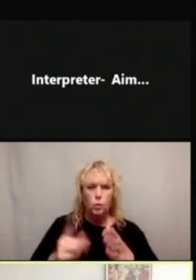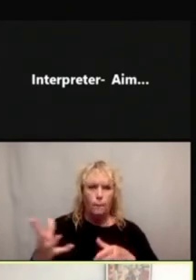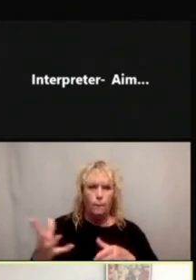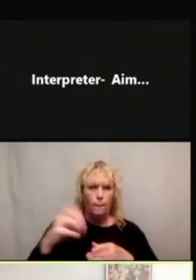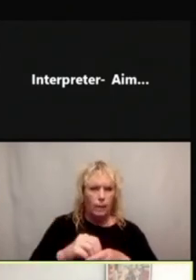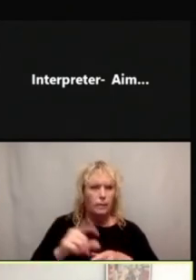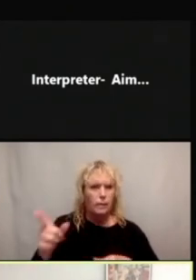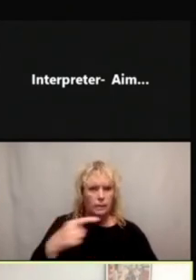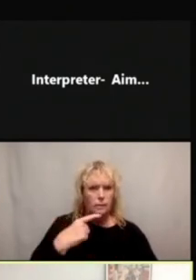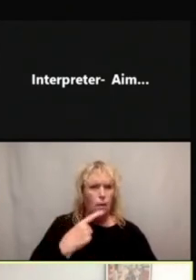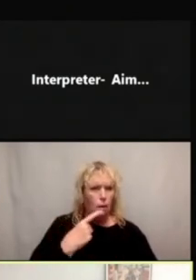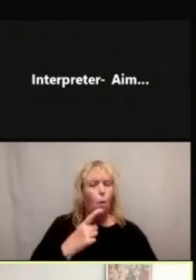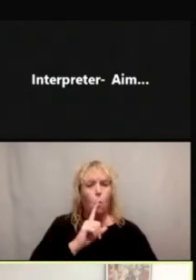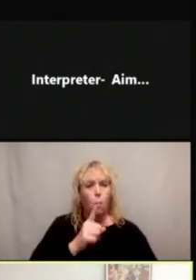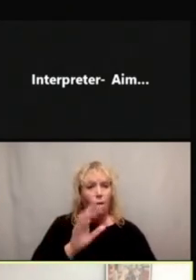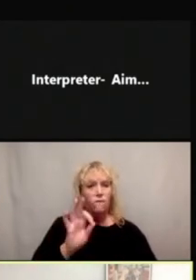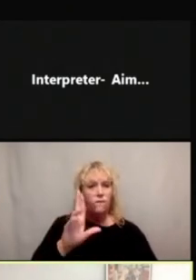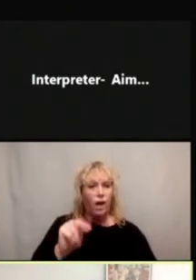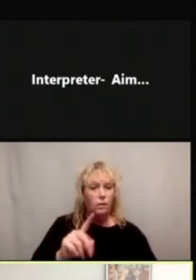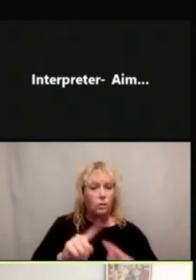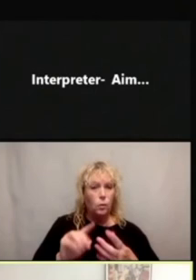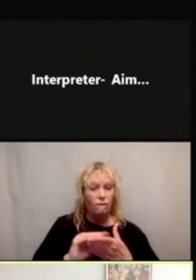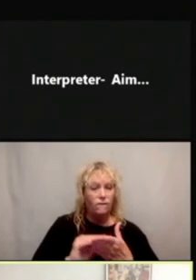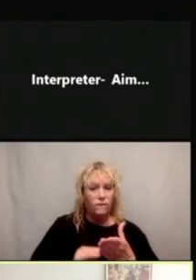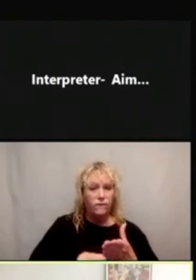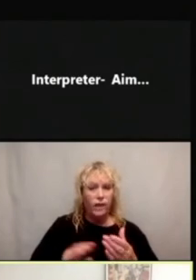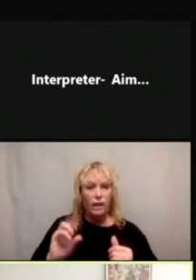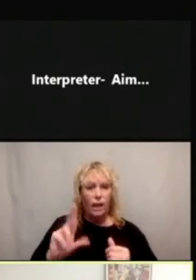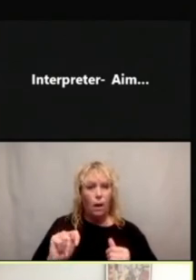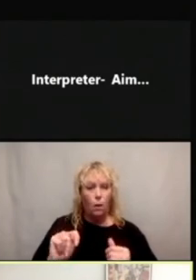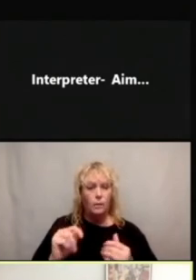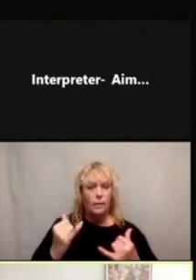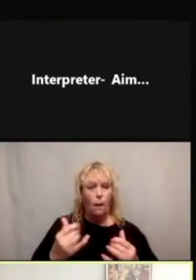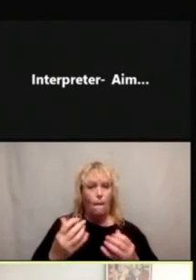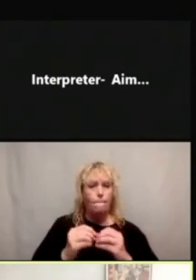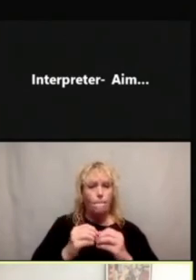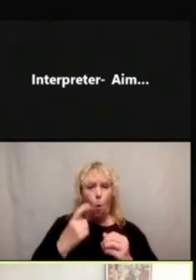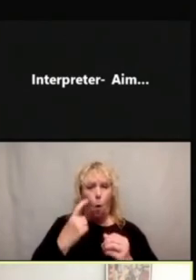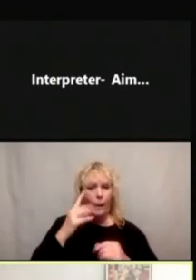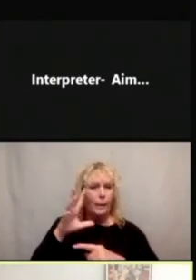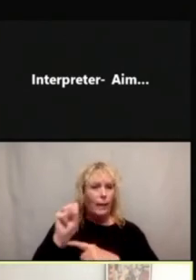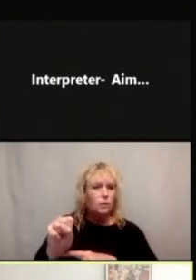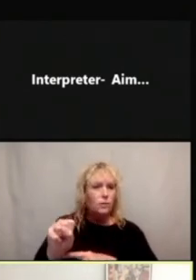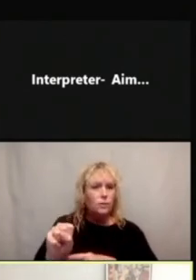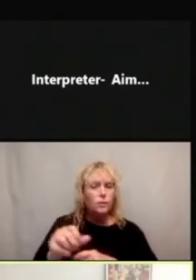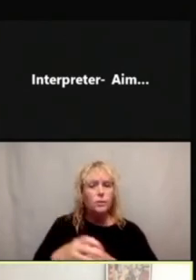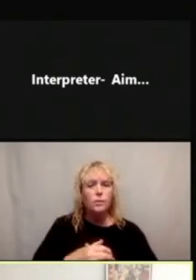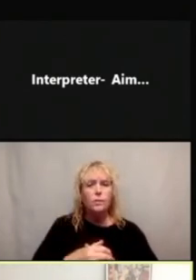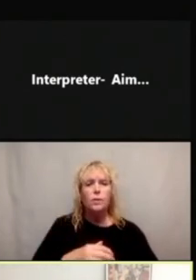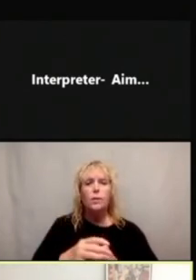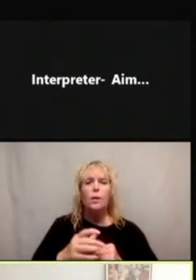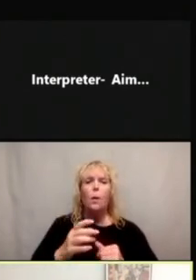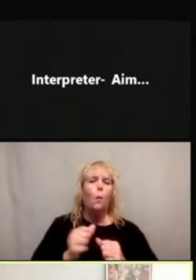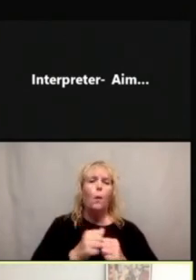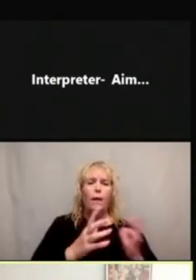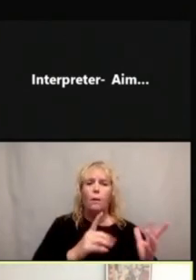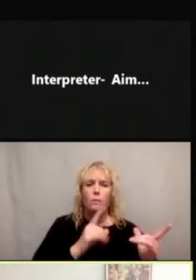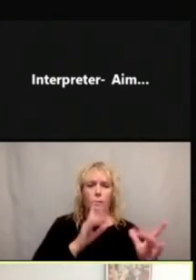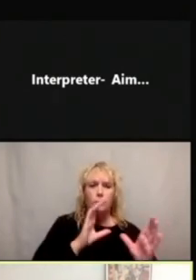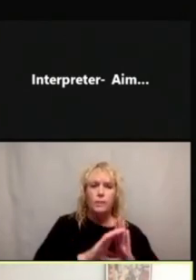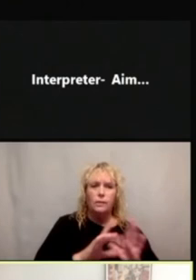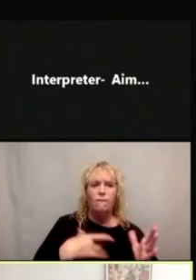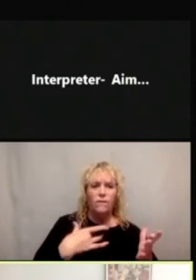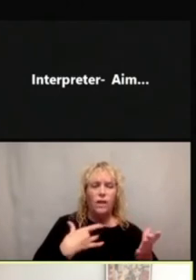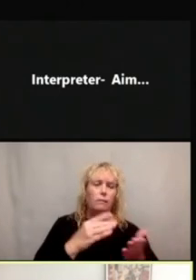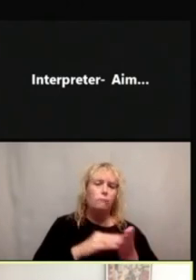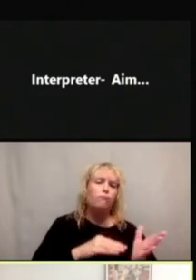pictograms. They said it's actually fun to fill it out. It's just more eye catching. The version without the pictures felt like you're filling out a form in